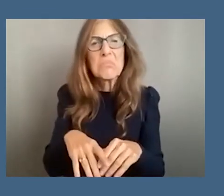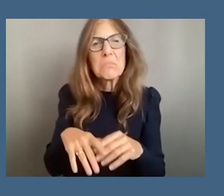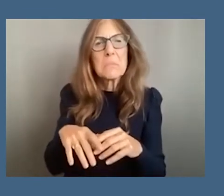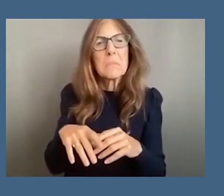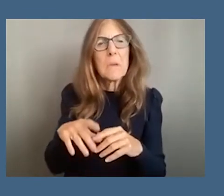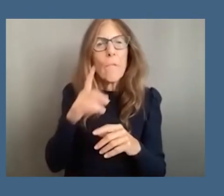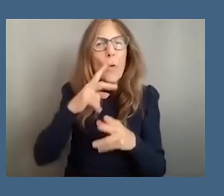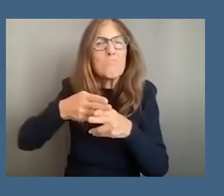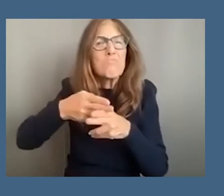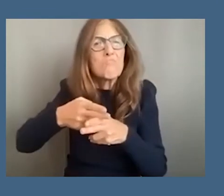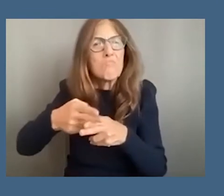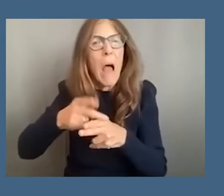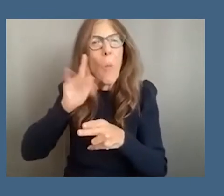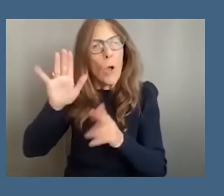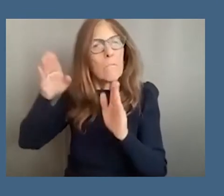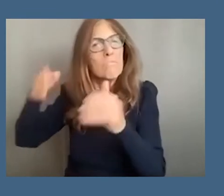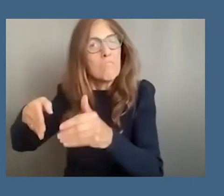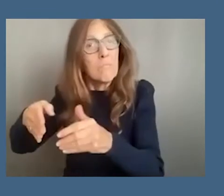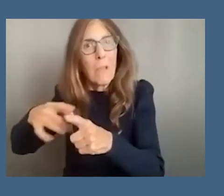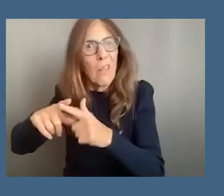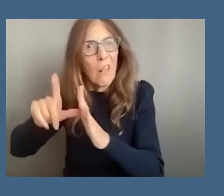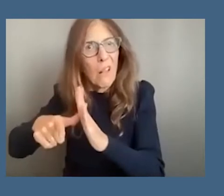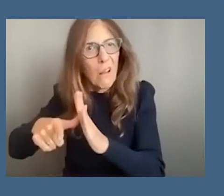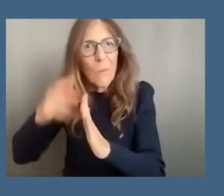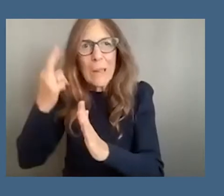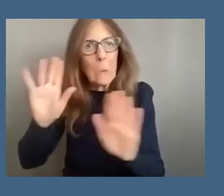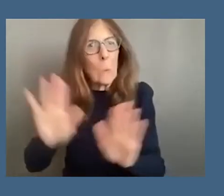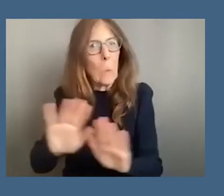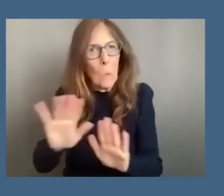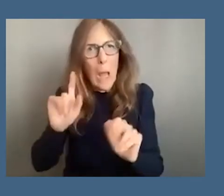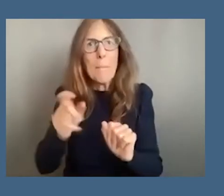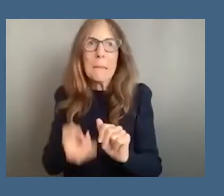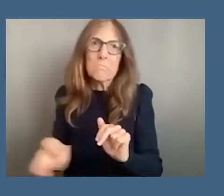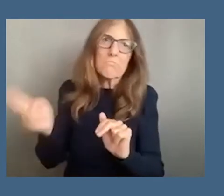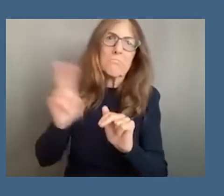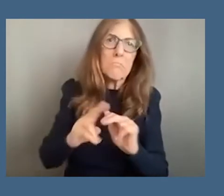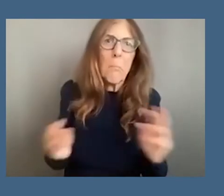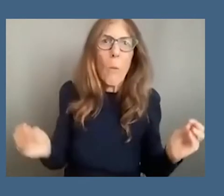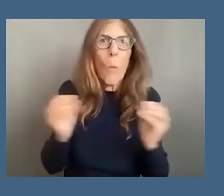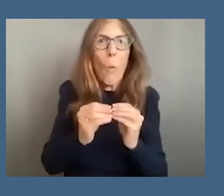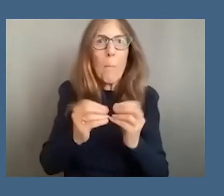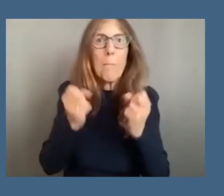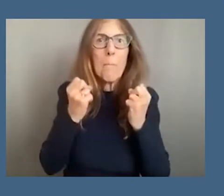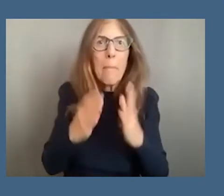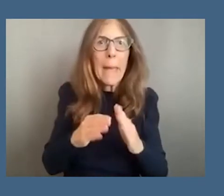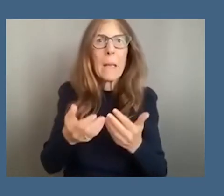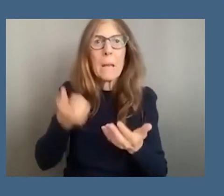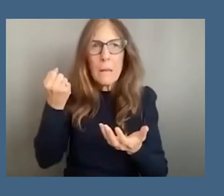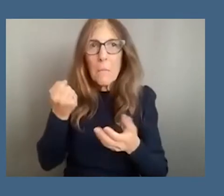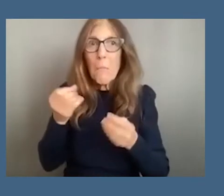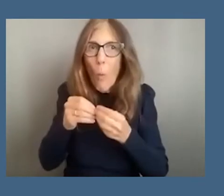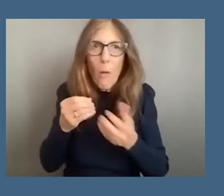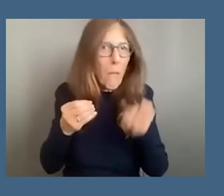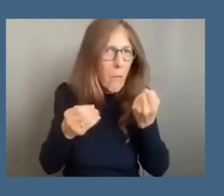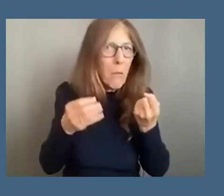period until i realized that i needed to do this more because there were so many layers that that has not been